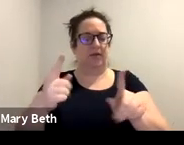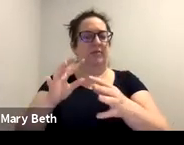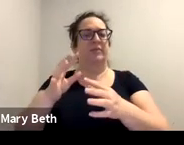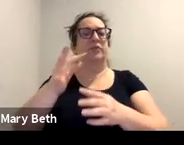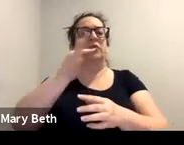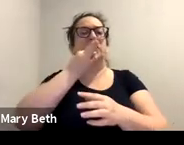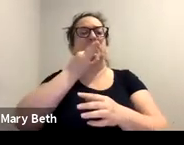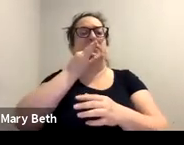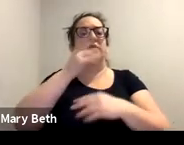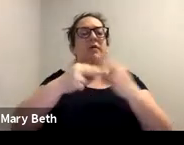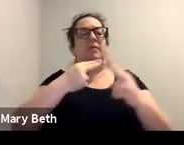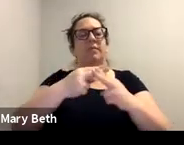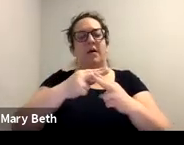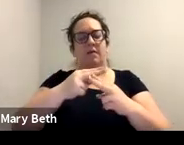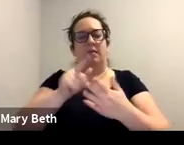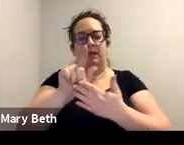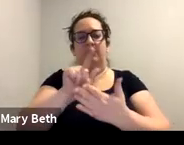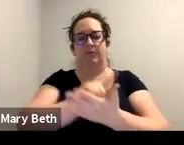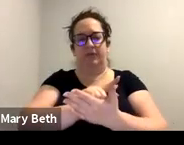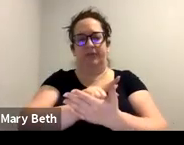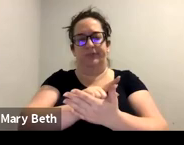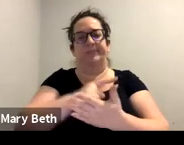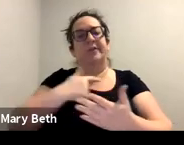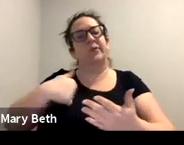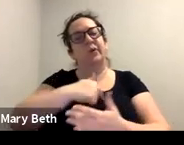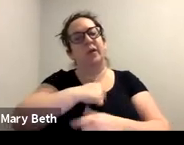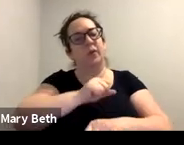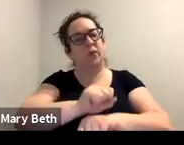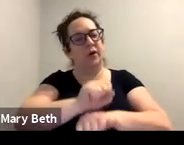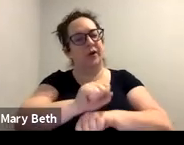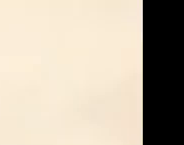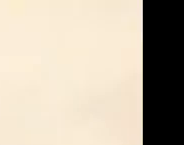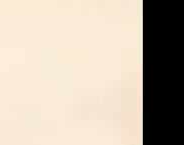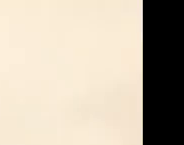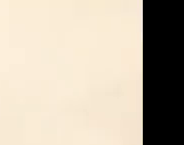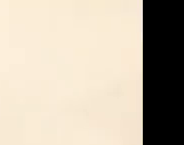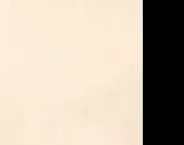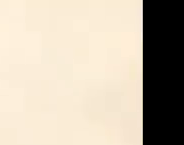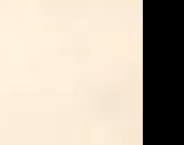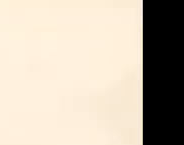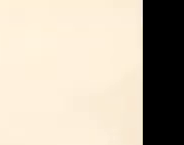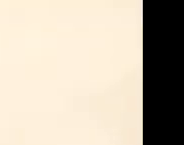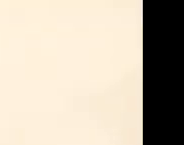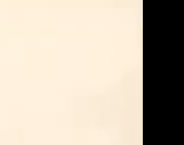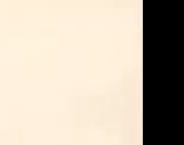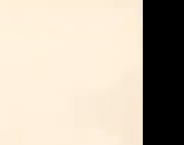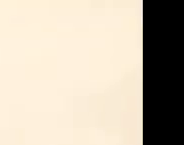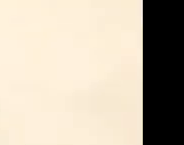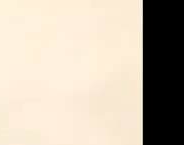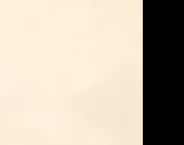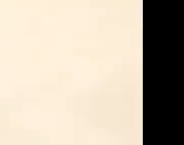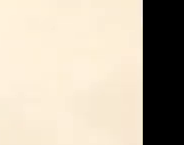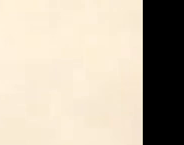legislation that we were working on related to the consistency, um, of like COVID kind of